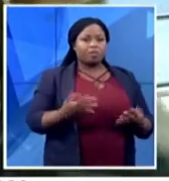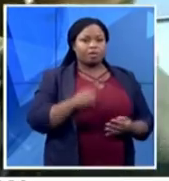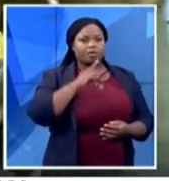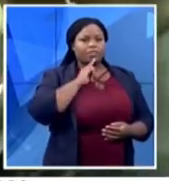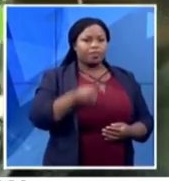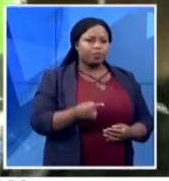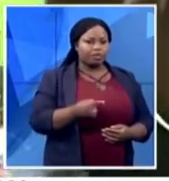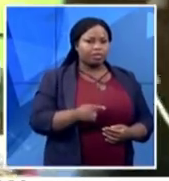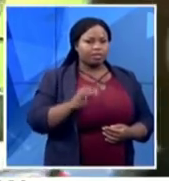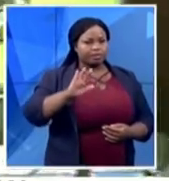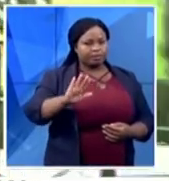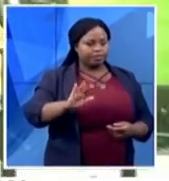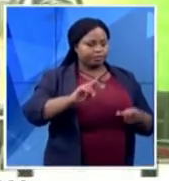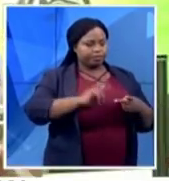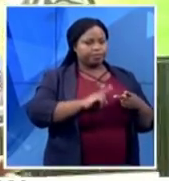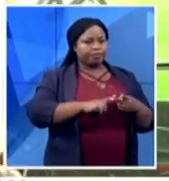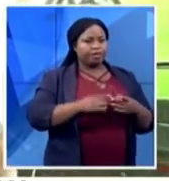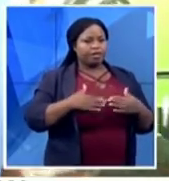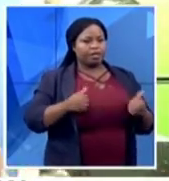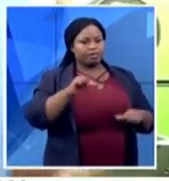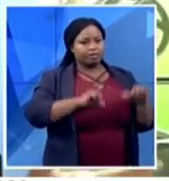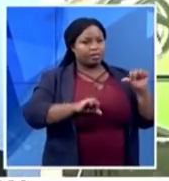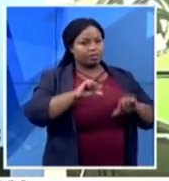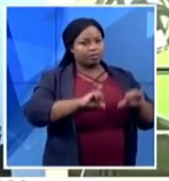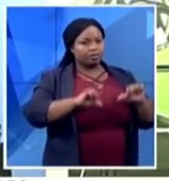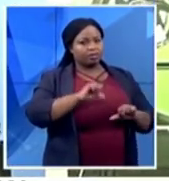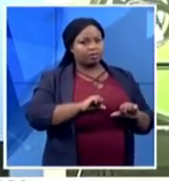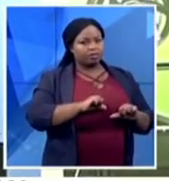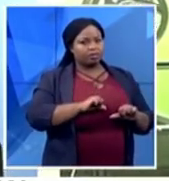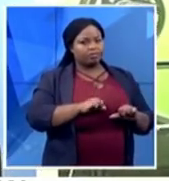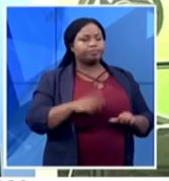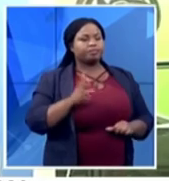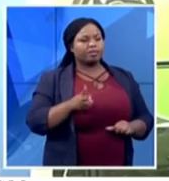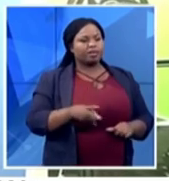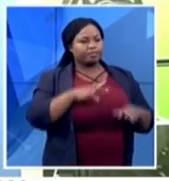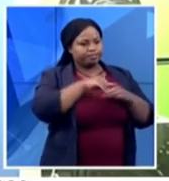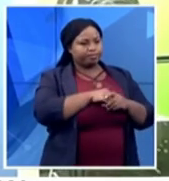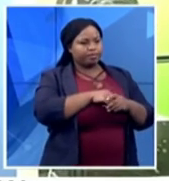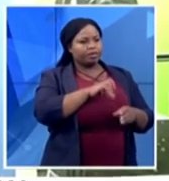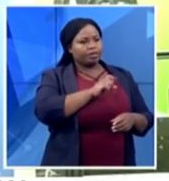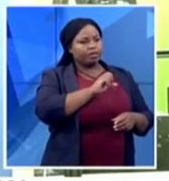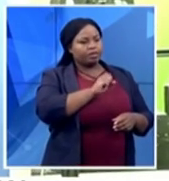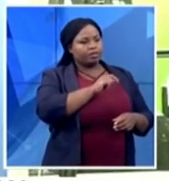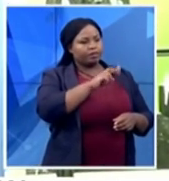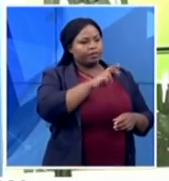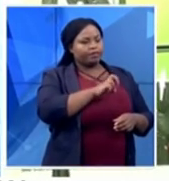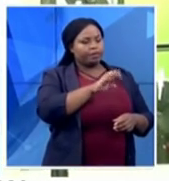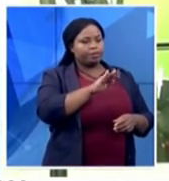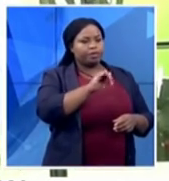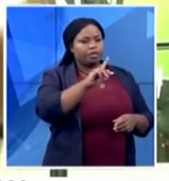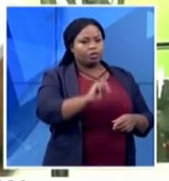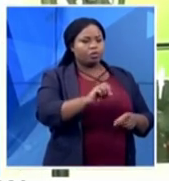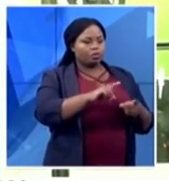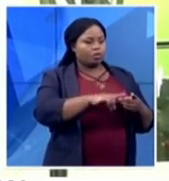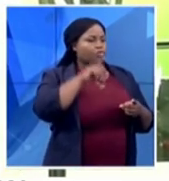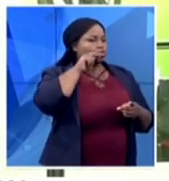sciences faculty, that also includes Steve Biko and Tswane, indicated they need about 10,000 of these visors to